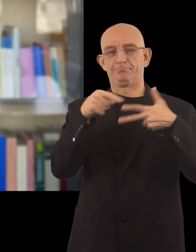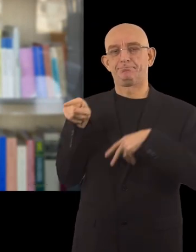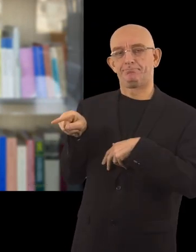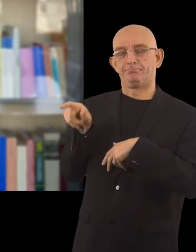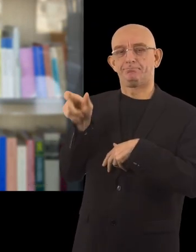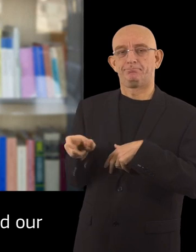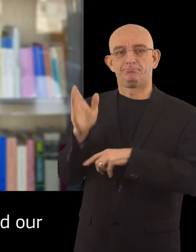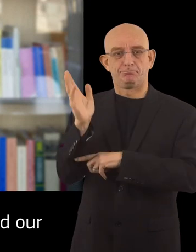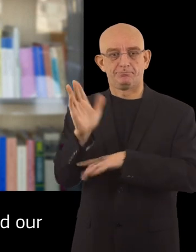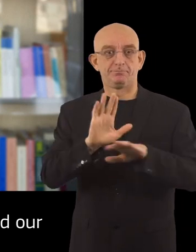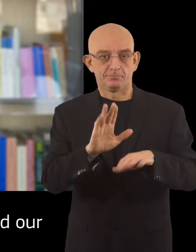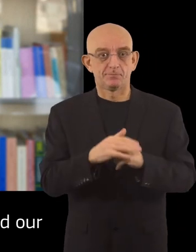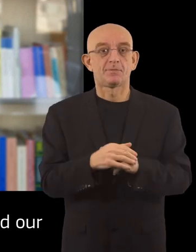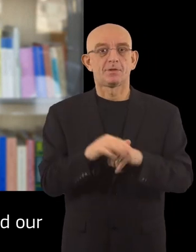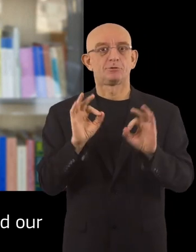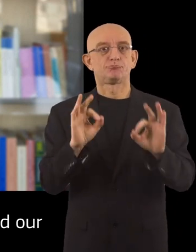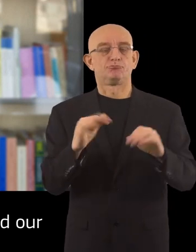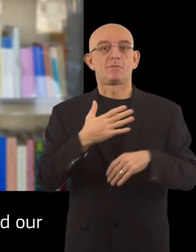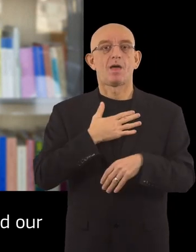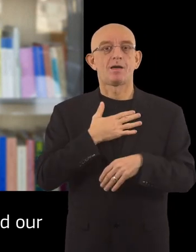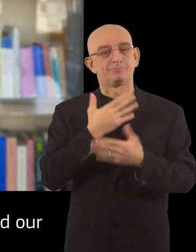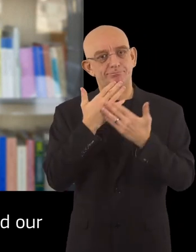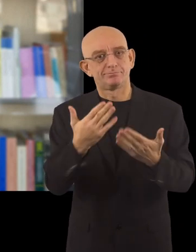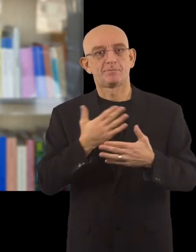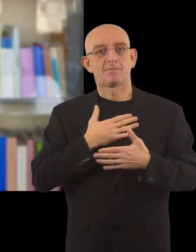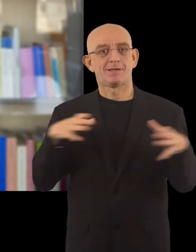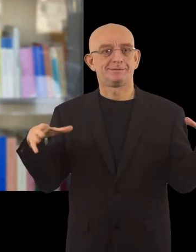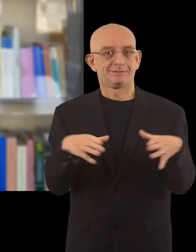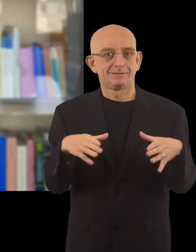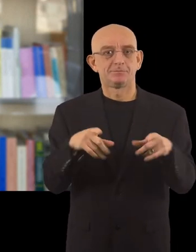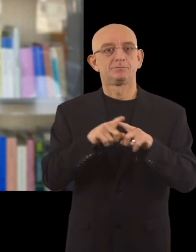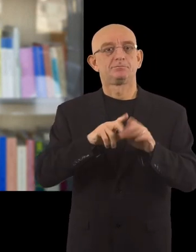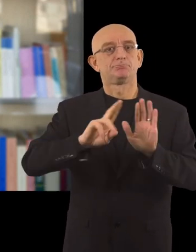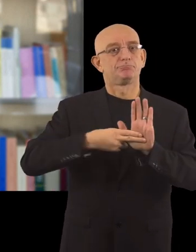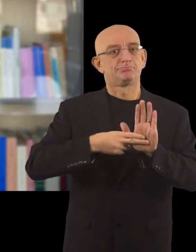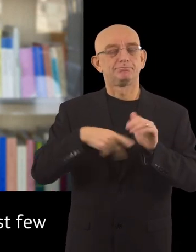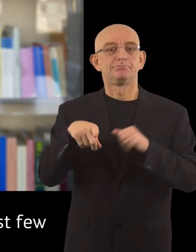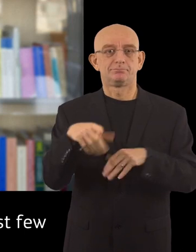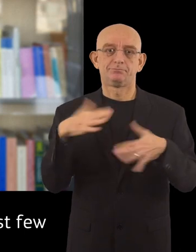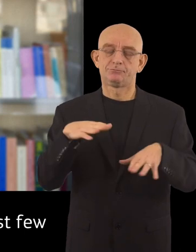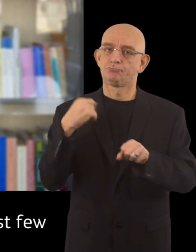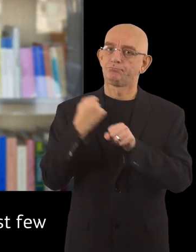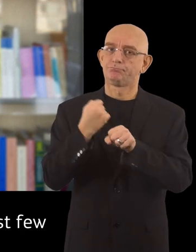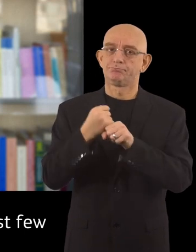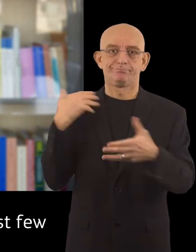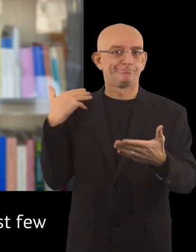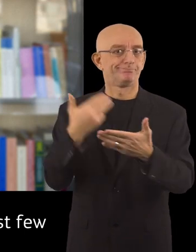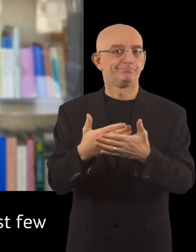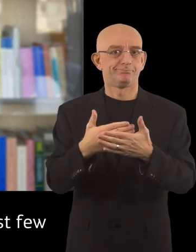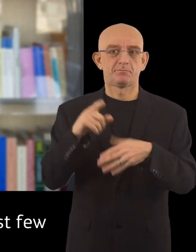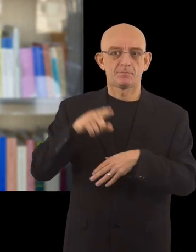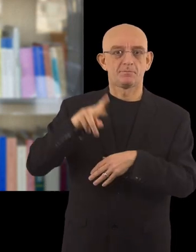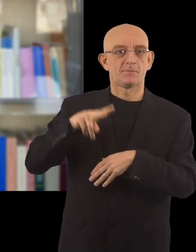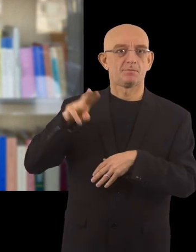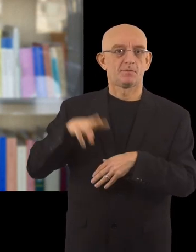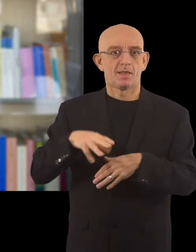bit later. I take the opportunity to thank my team and our contractor who have been working very hard in